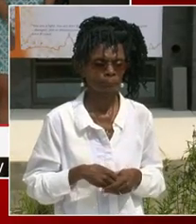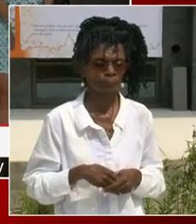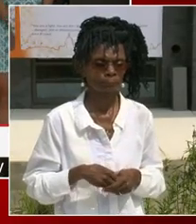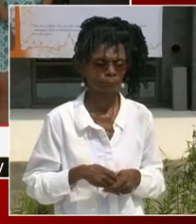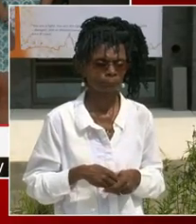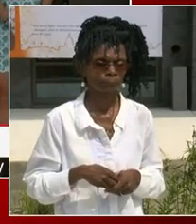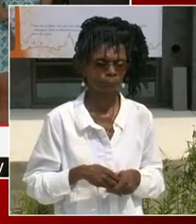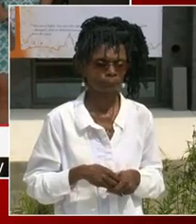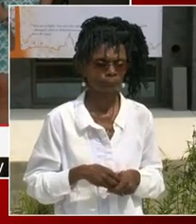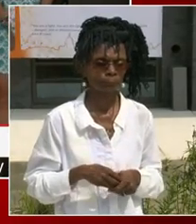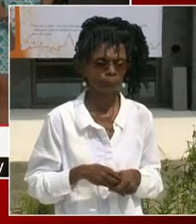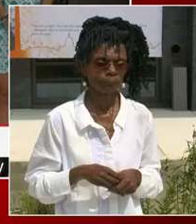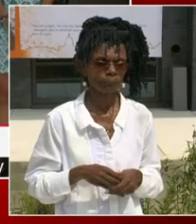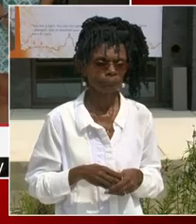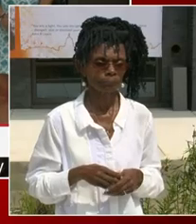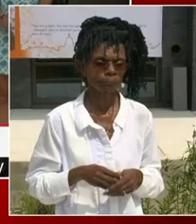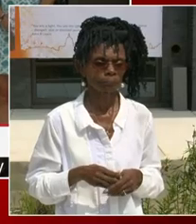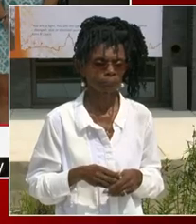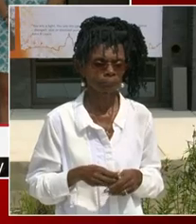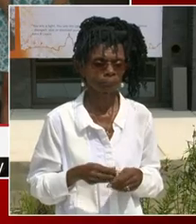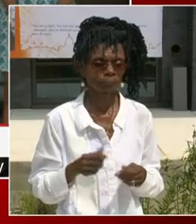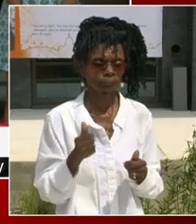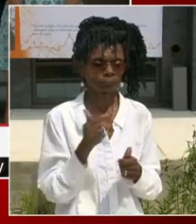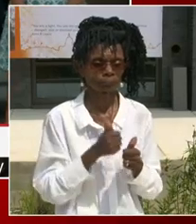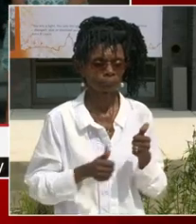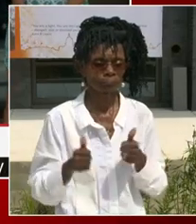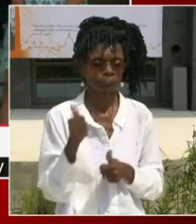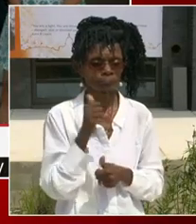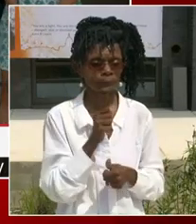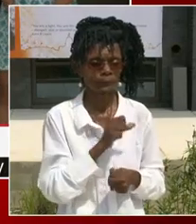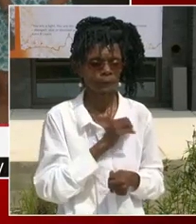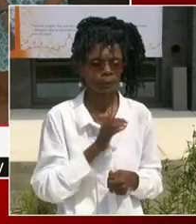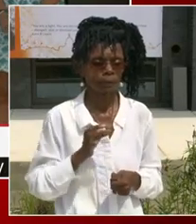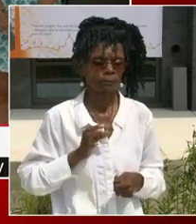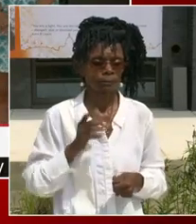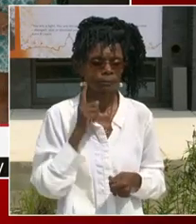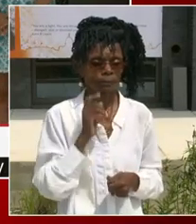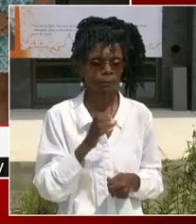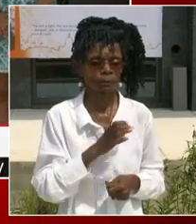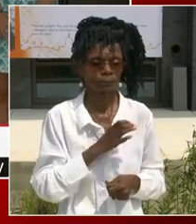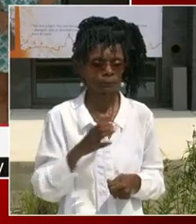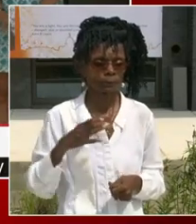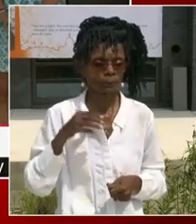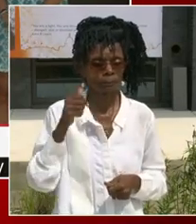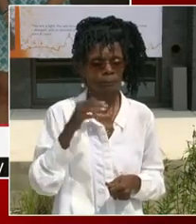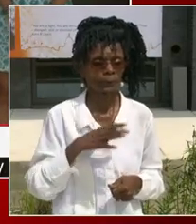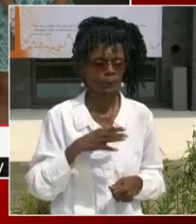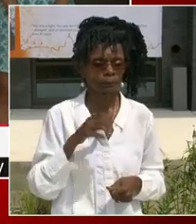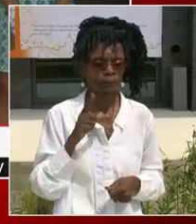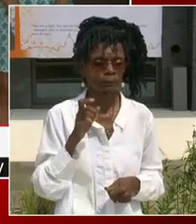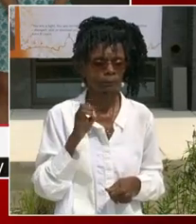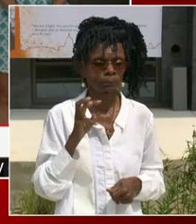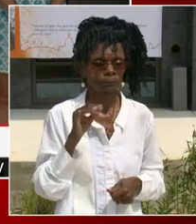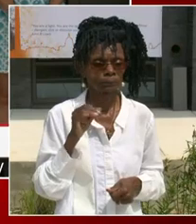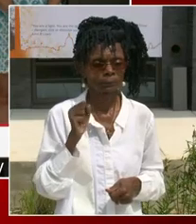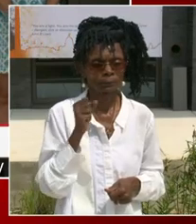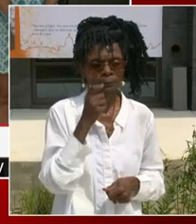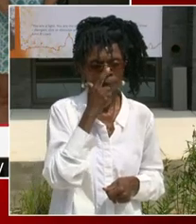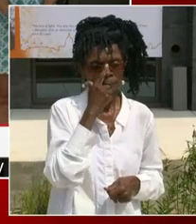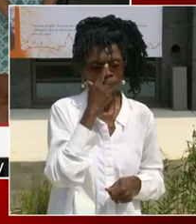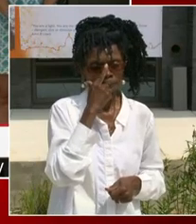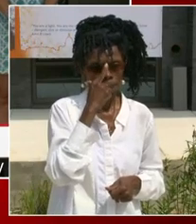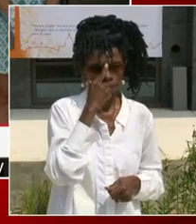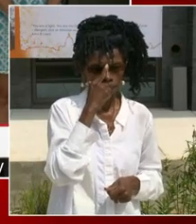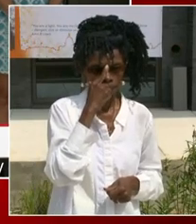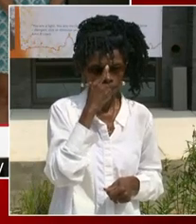for Congressman Lewis, who I know Congressman Lewis loved so dearly. And he was